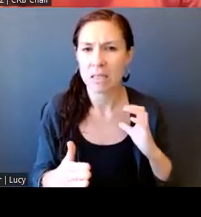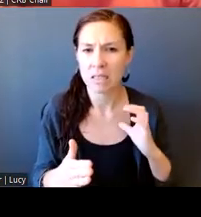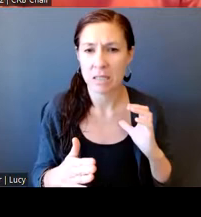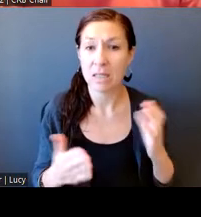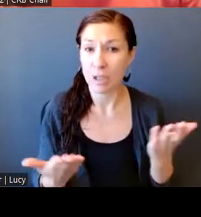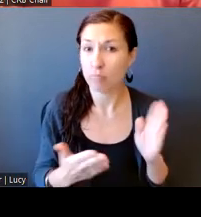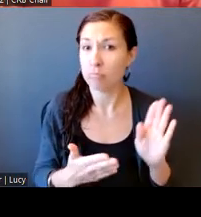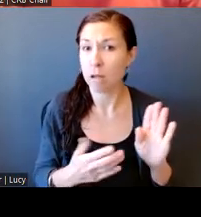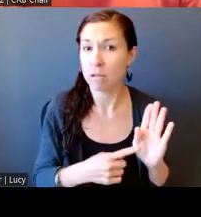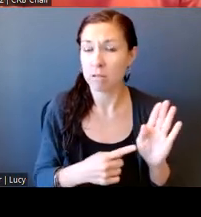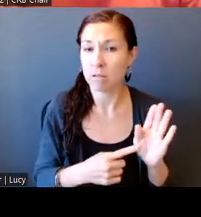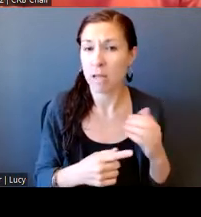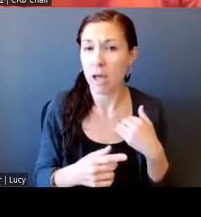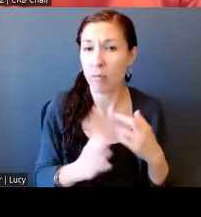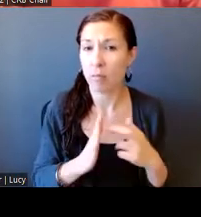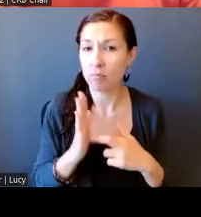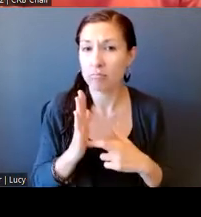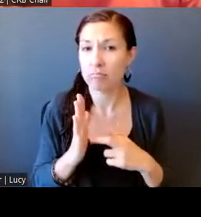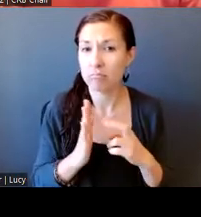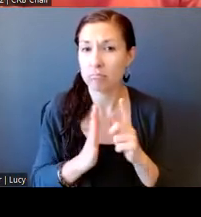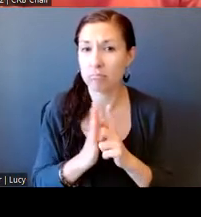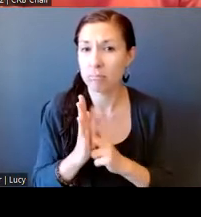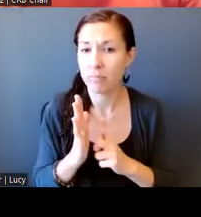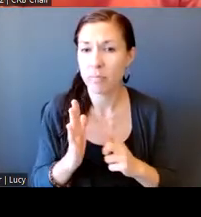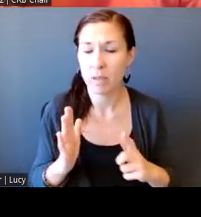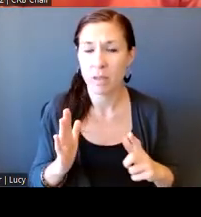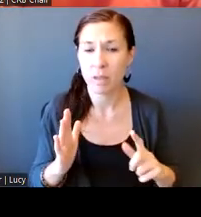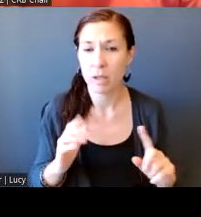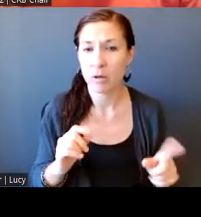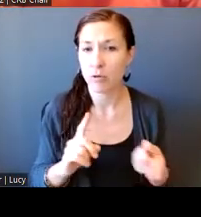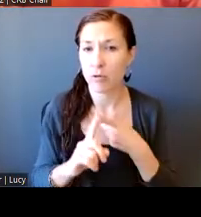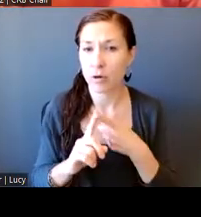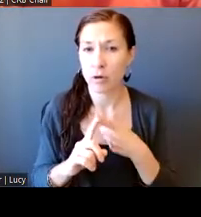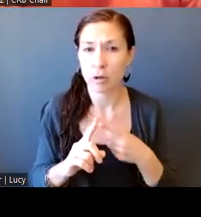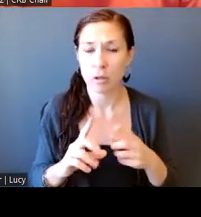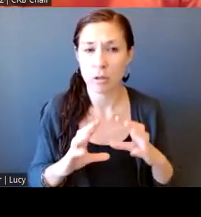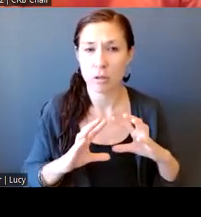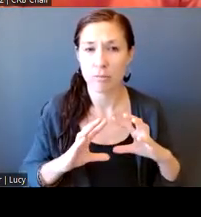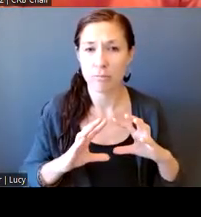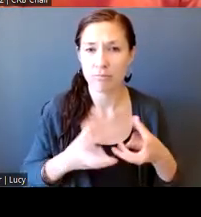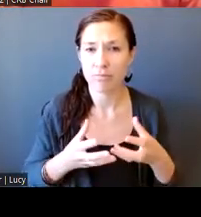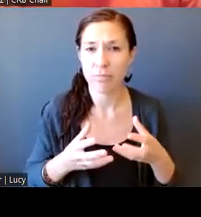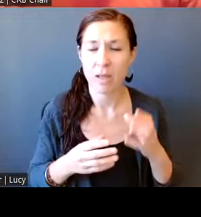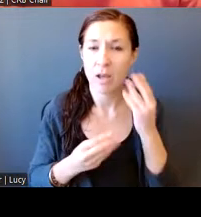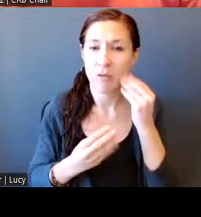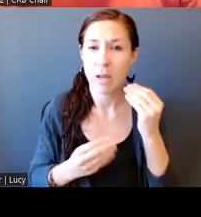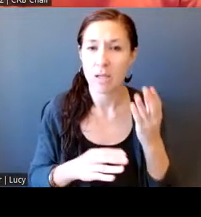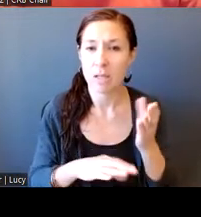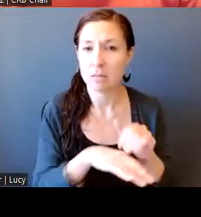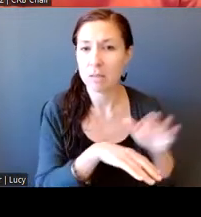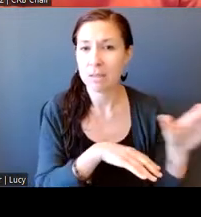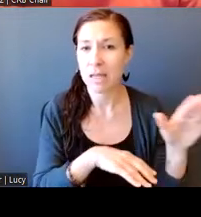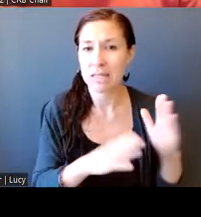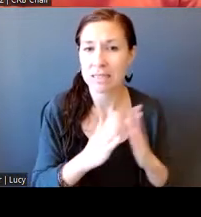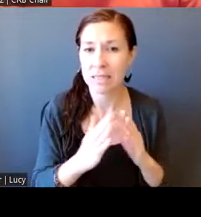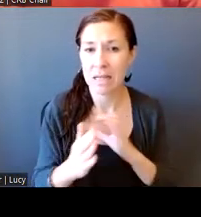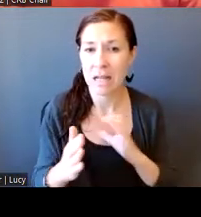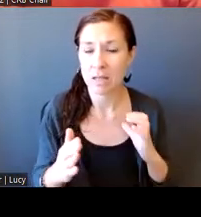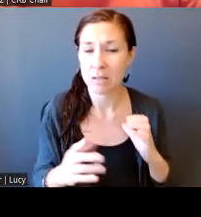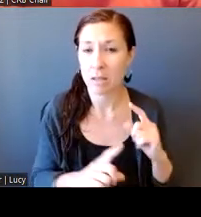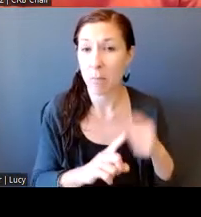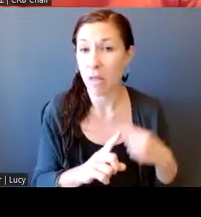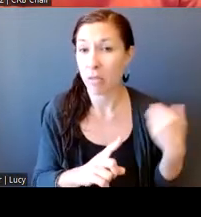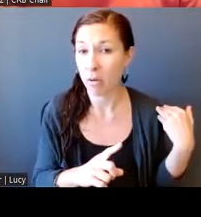Boston. The first, um, batch of information was submitted to the city council last month. Um, and from that